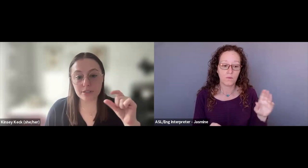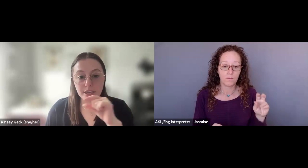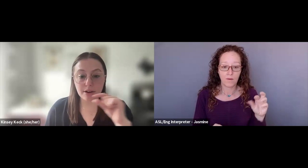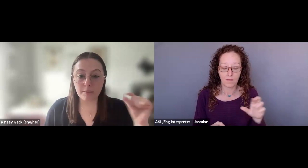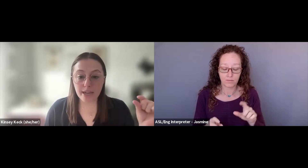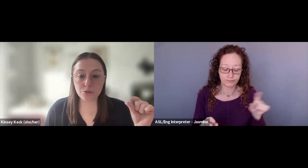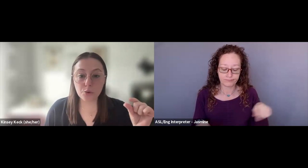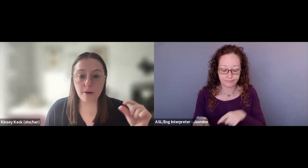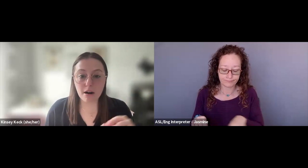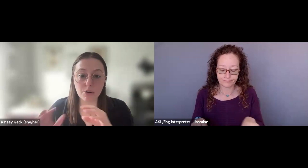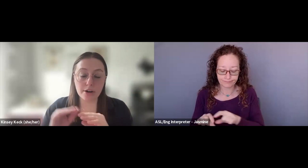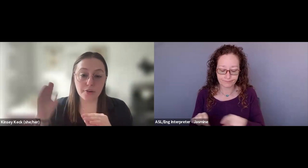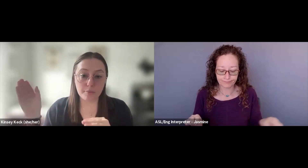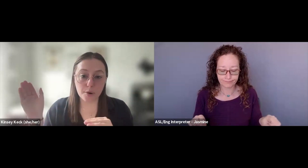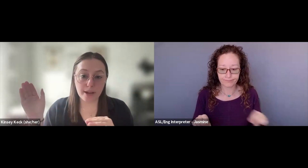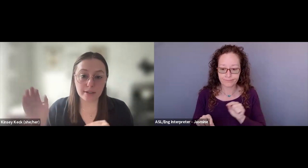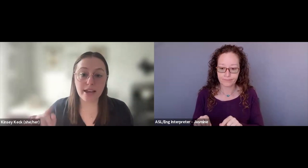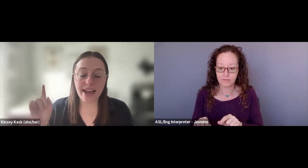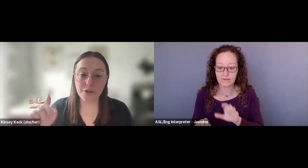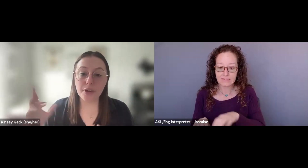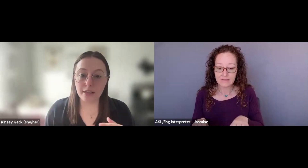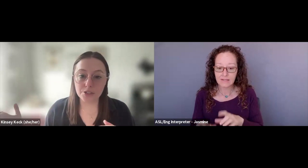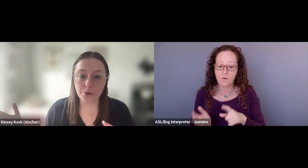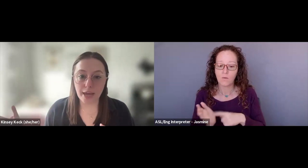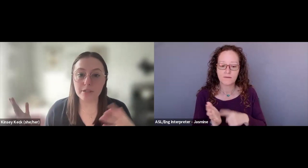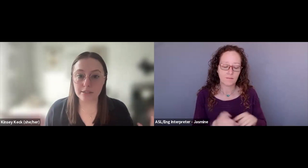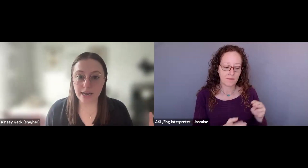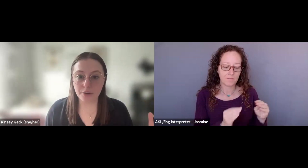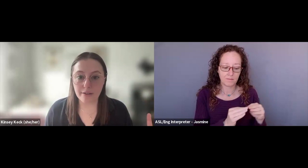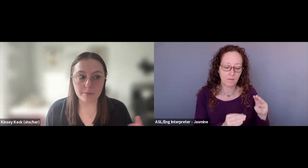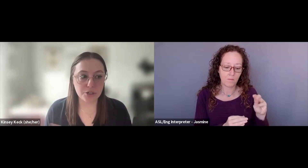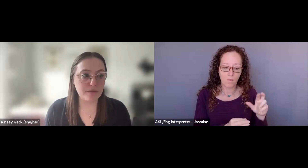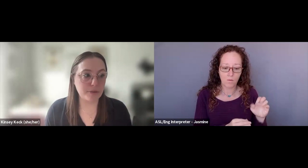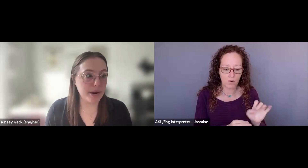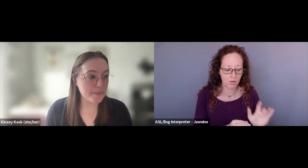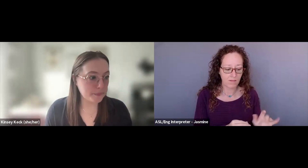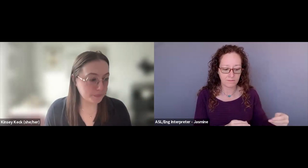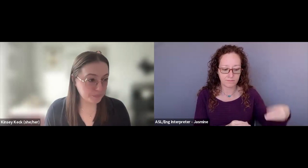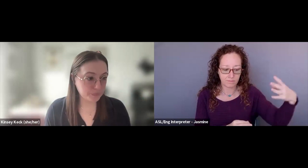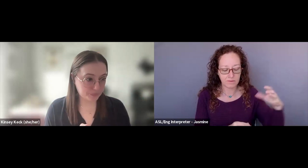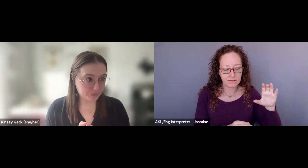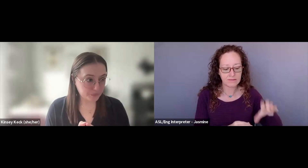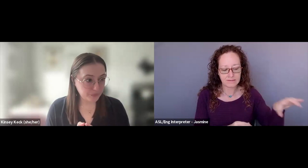captions either on the main toolbar or under the More button, and then you can click Show Captions, and you'll have them show up from there.